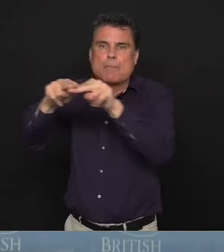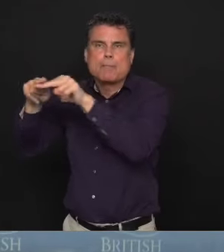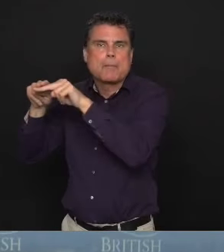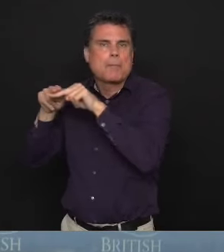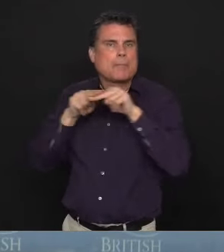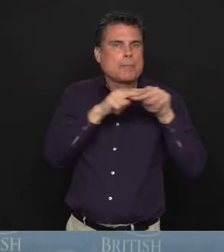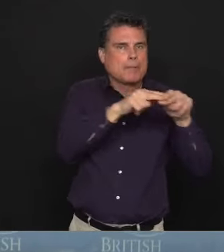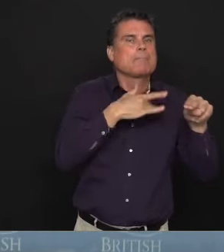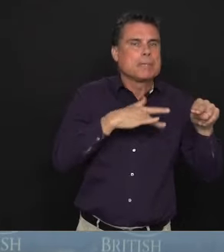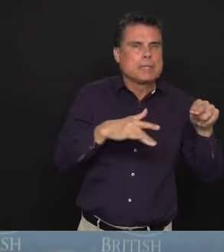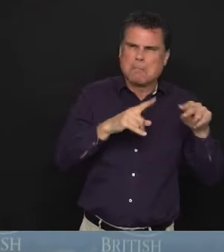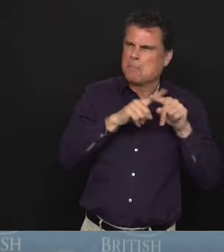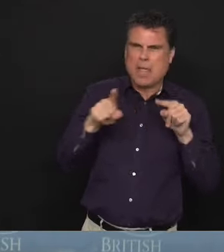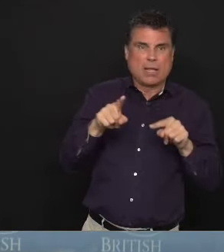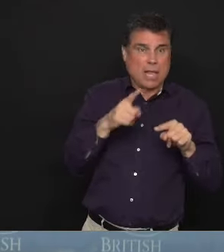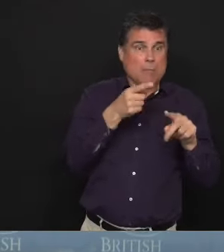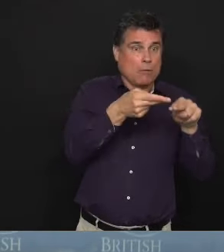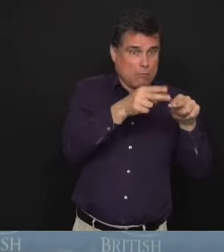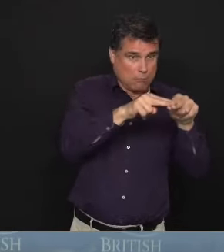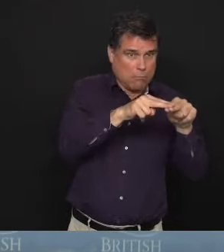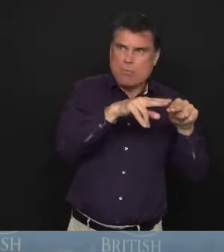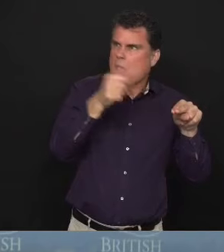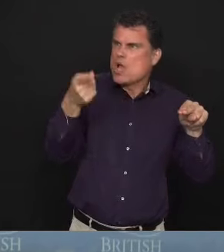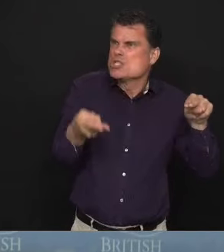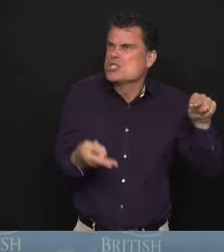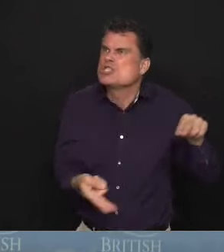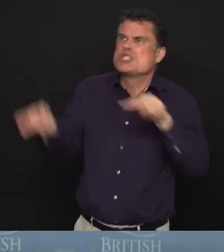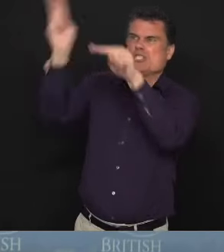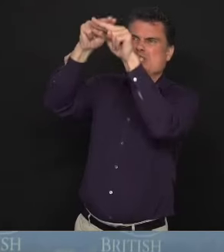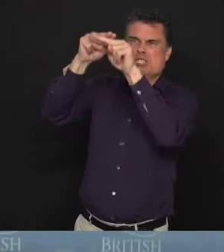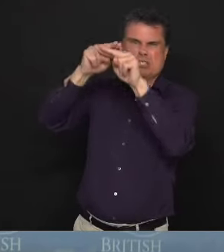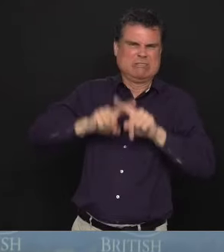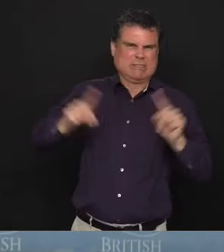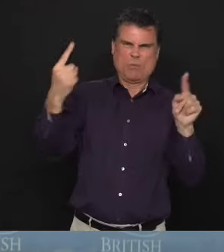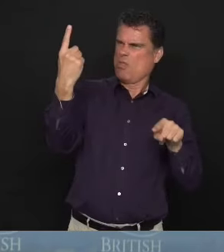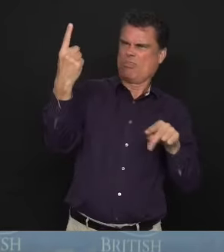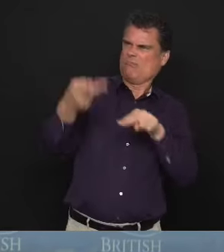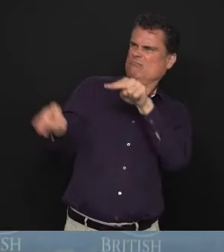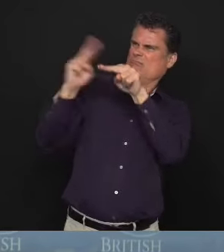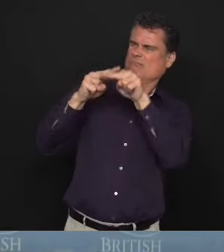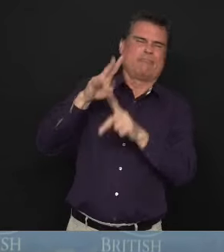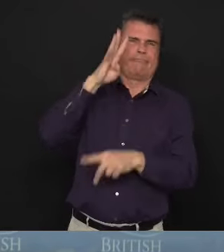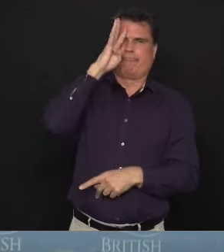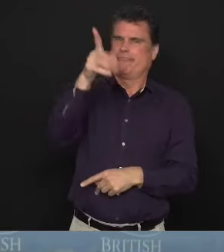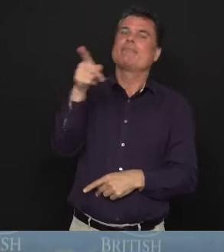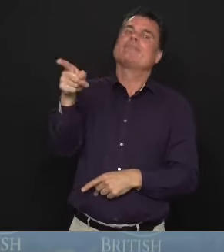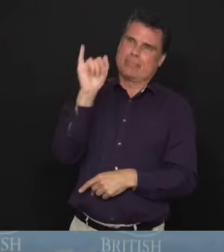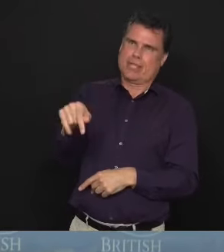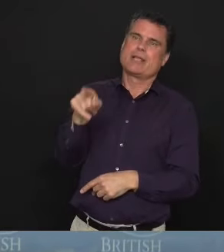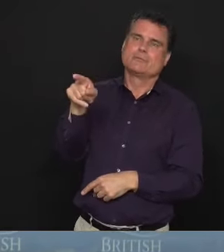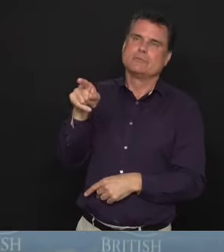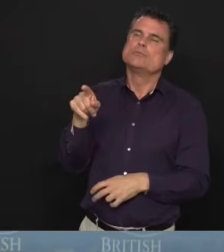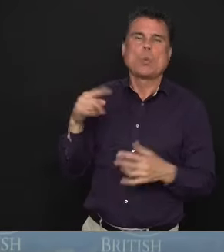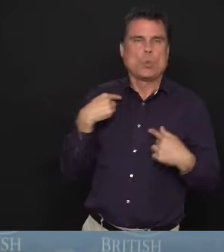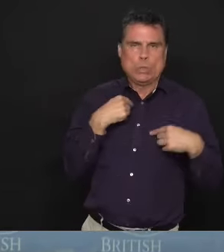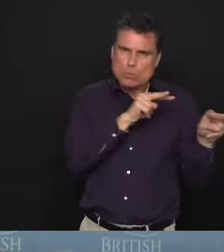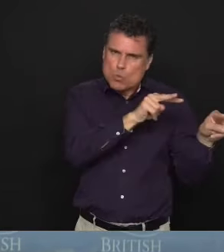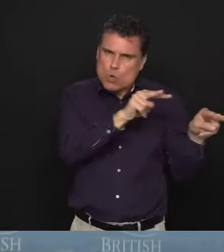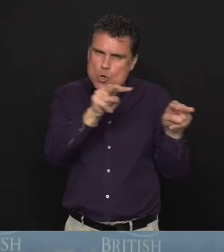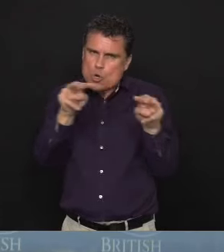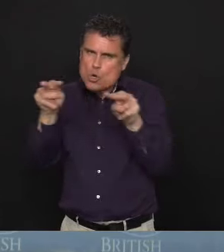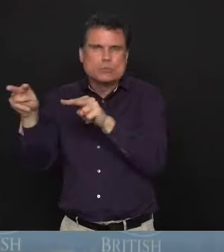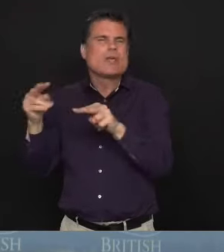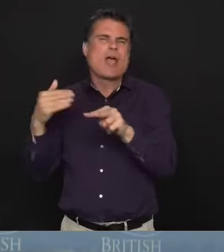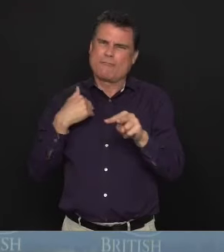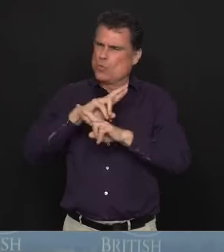a lot of, you know, ability to monitor prices is, in fact, in place. Thank you. And our